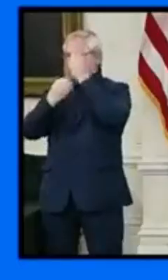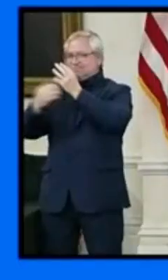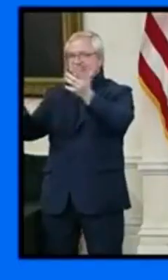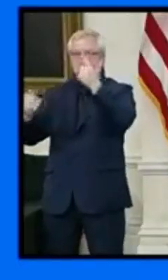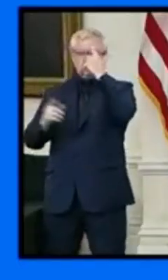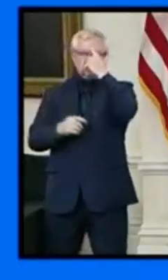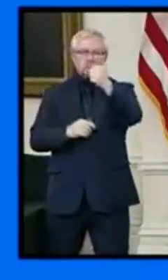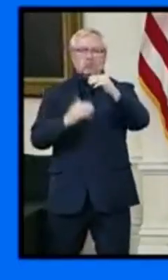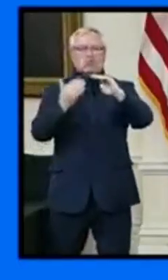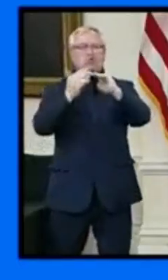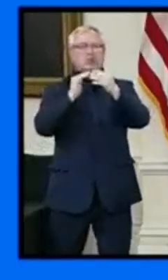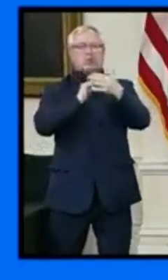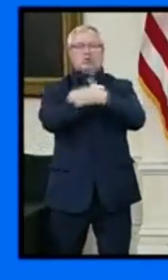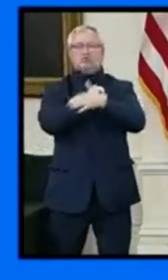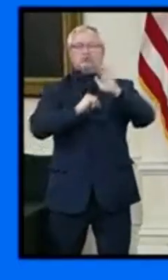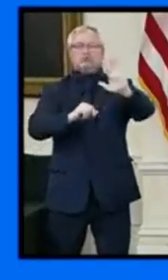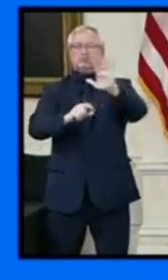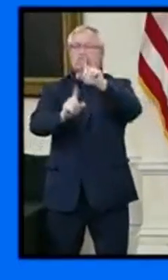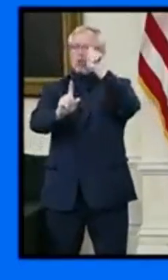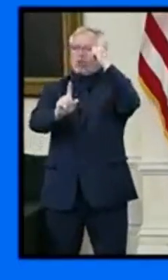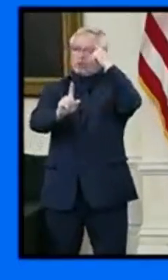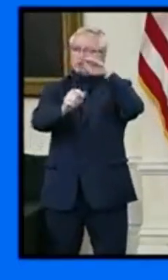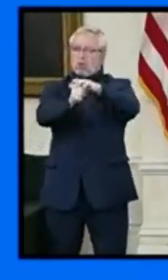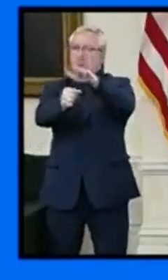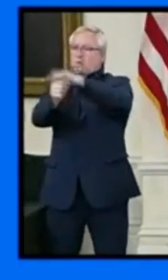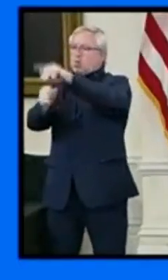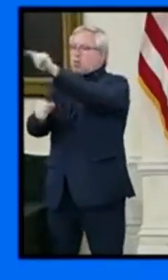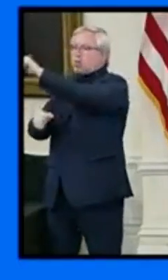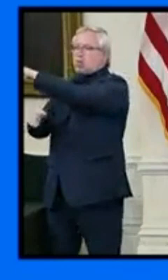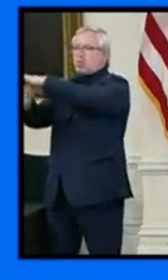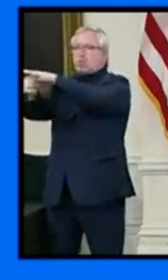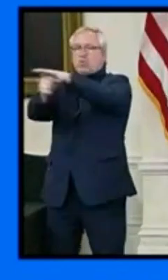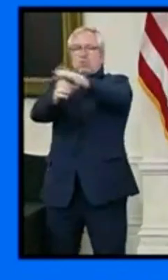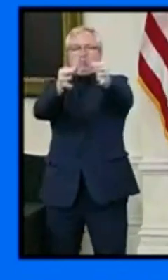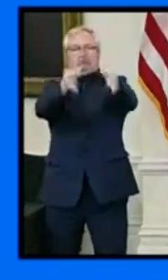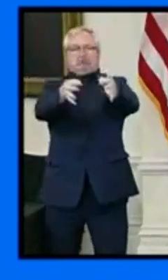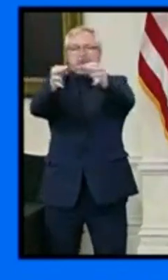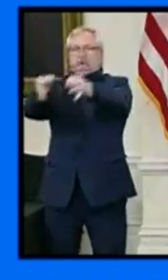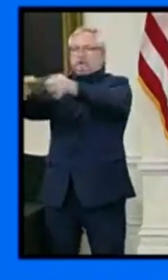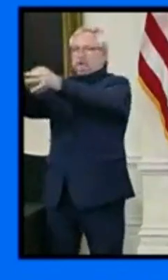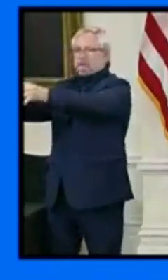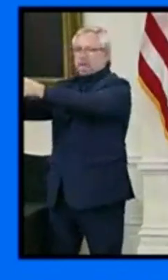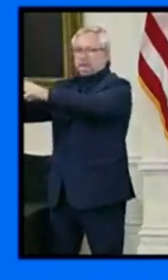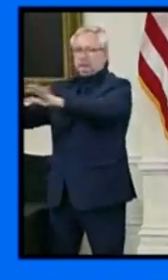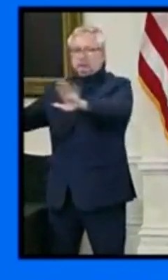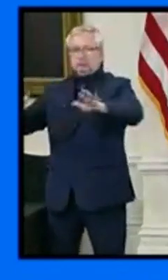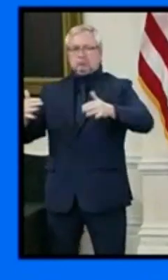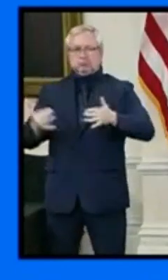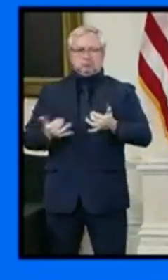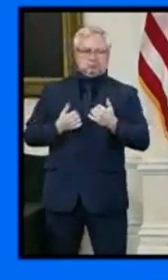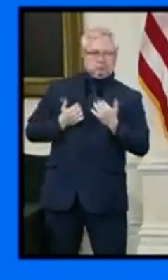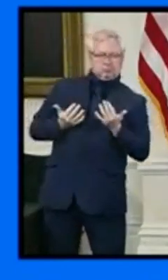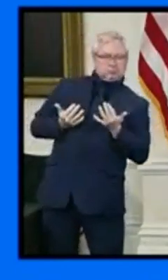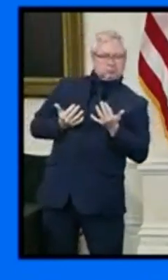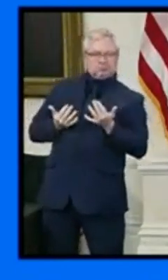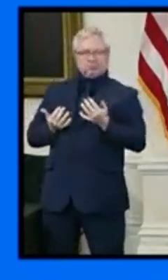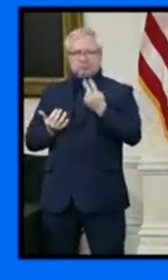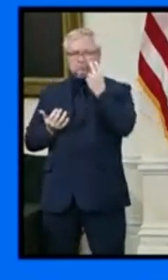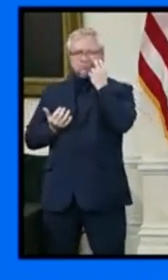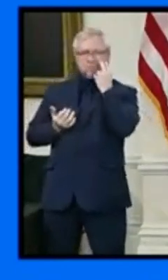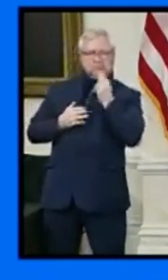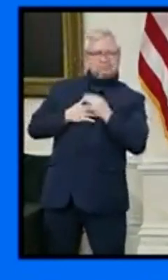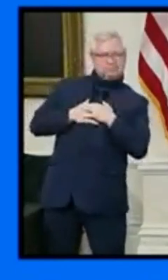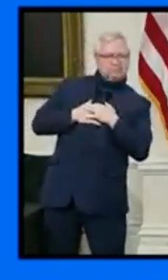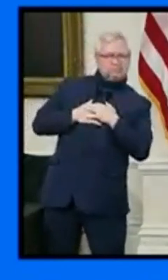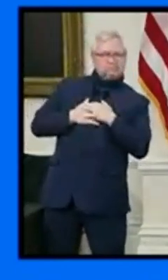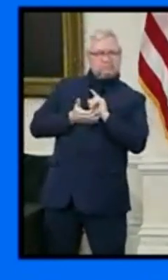We have been continuing to closely follow the key metrics over the past week. And today I am